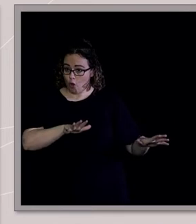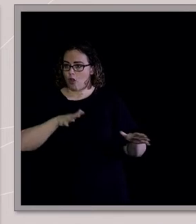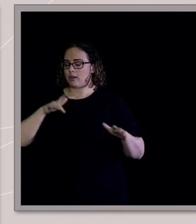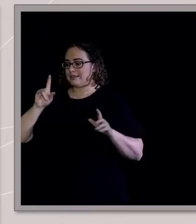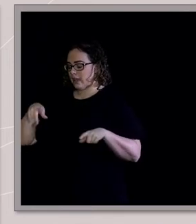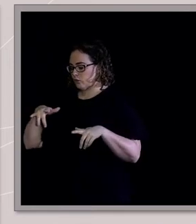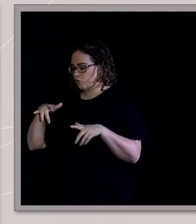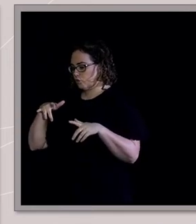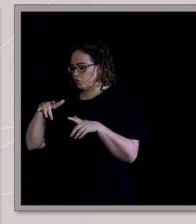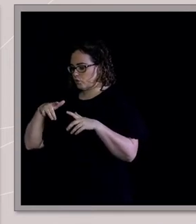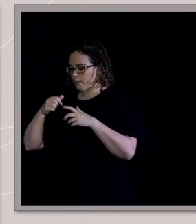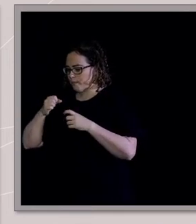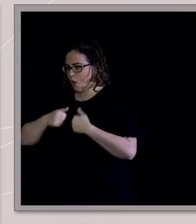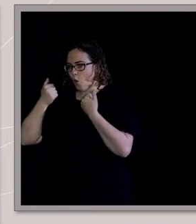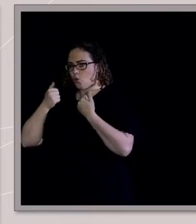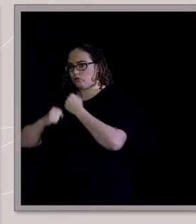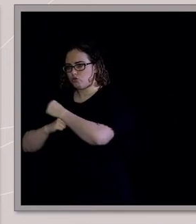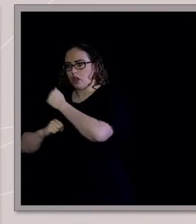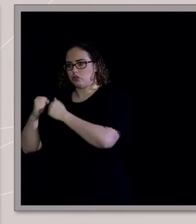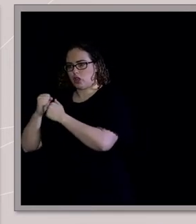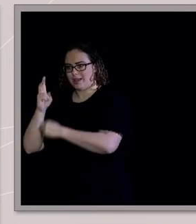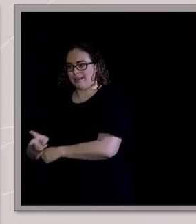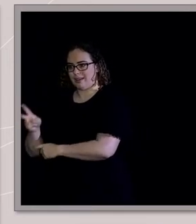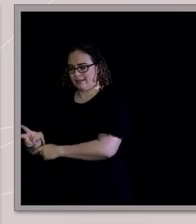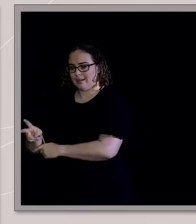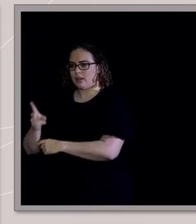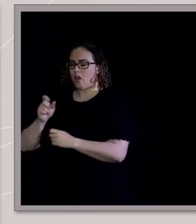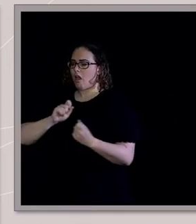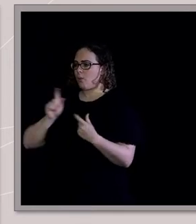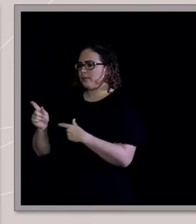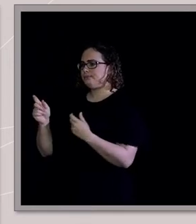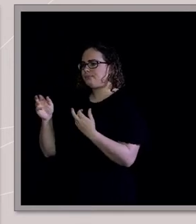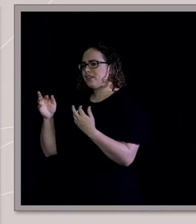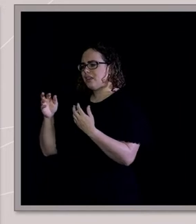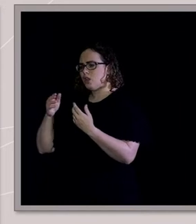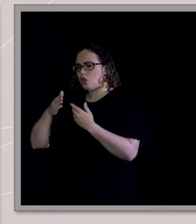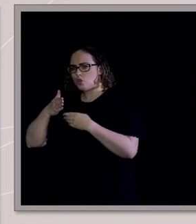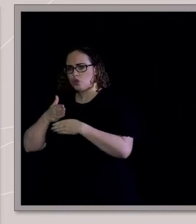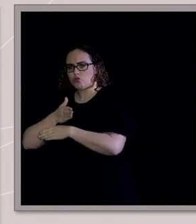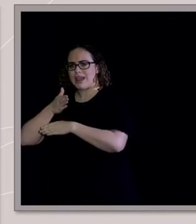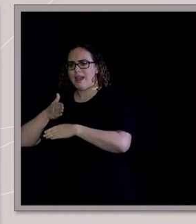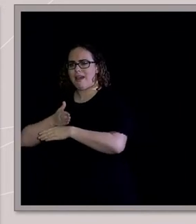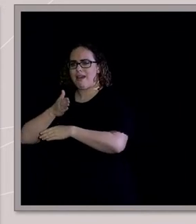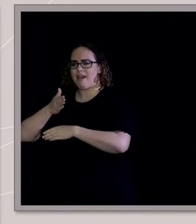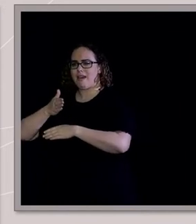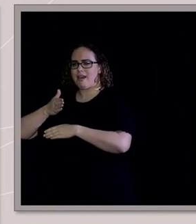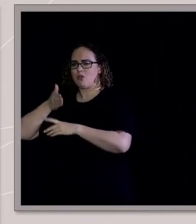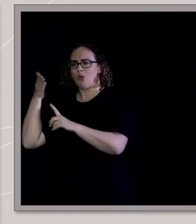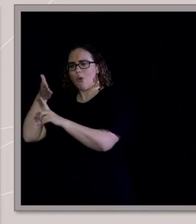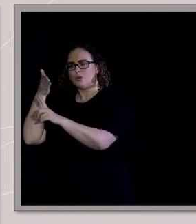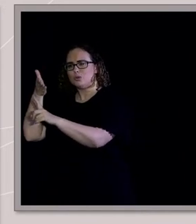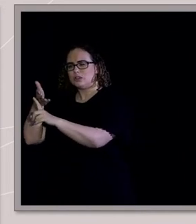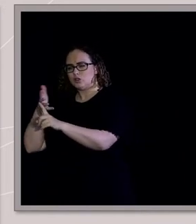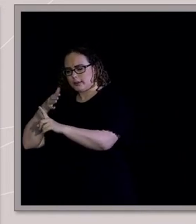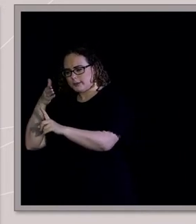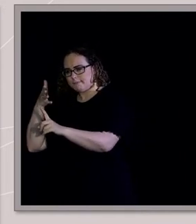back to Sydney and I was on the doll initially and it was very hard piecing a career together but slowly but surely because it it was